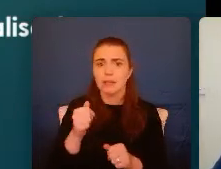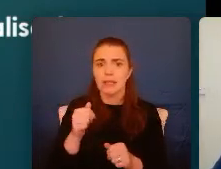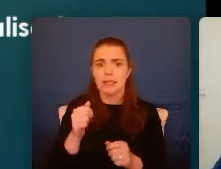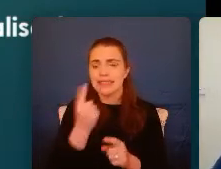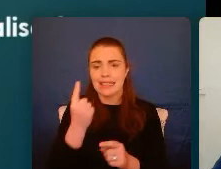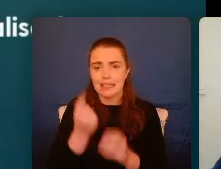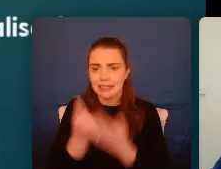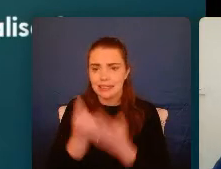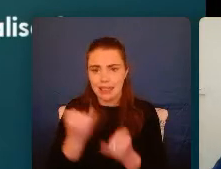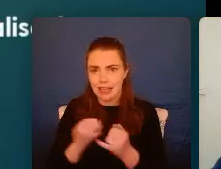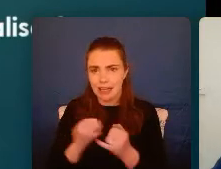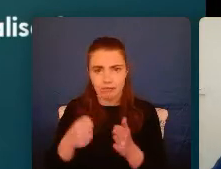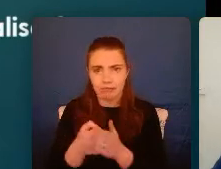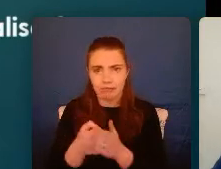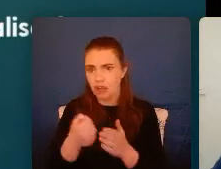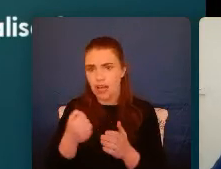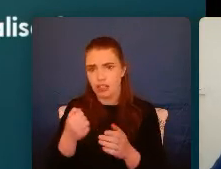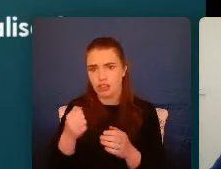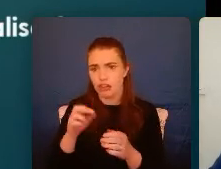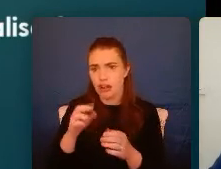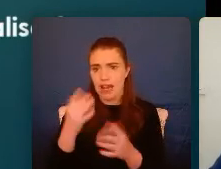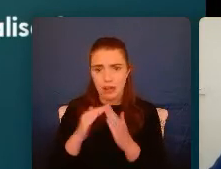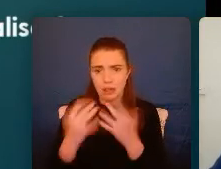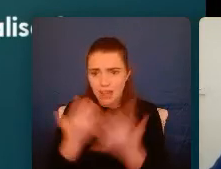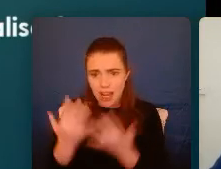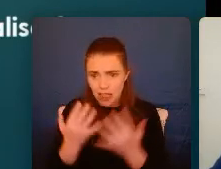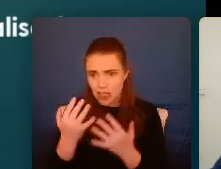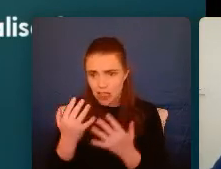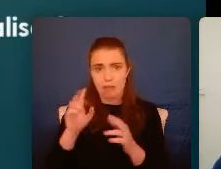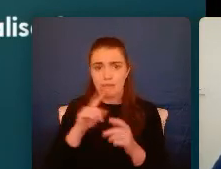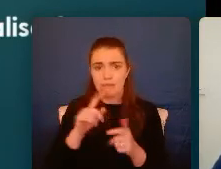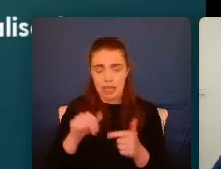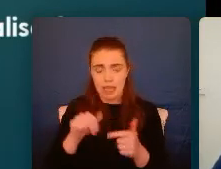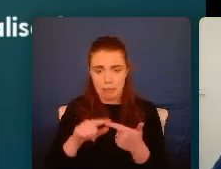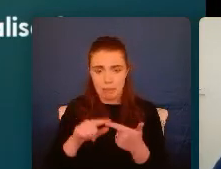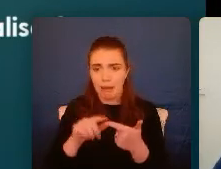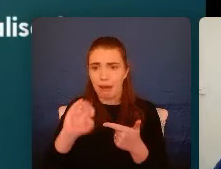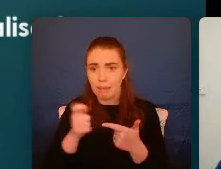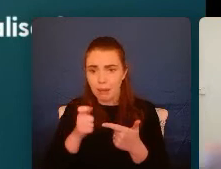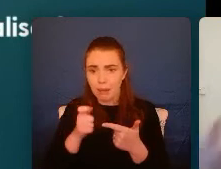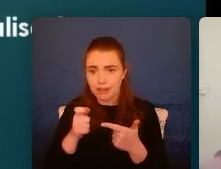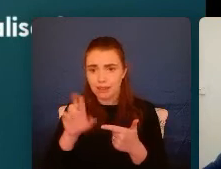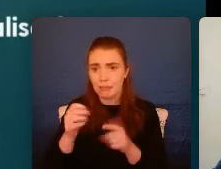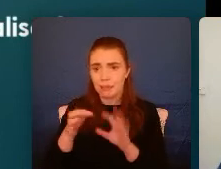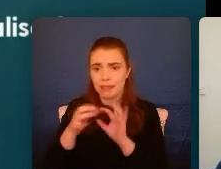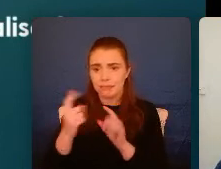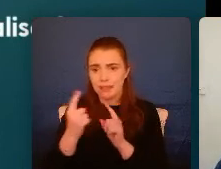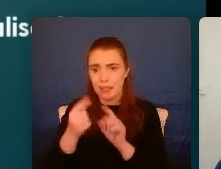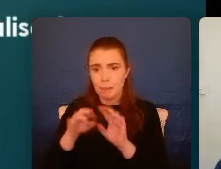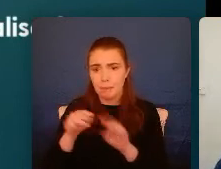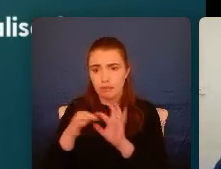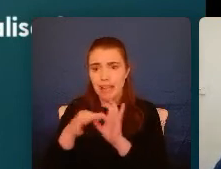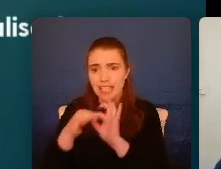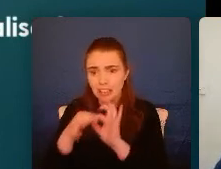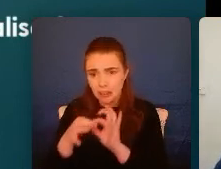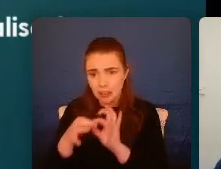something that's unexpected and very overwhelming. There could be complex trauma, which is interpecial in relationships and enduring over many times. And we